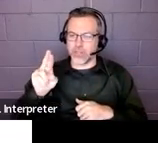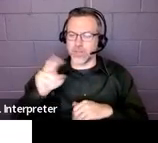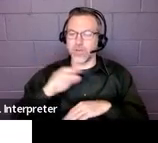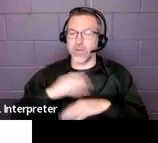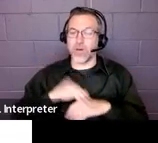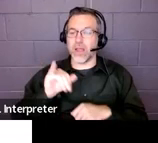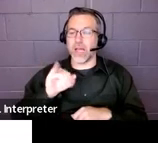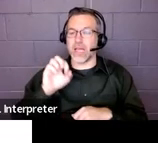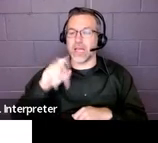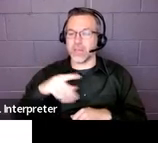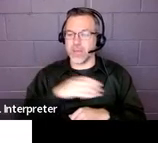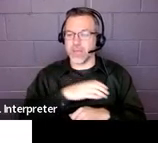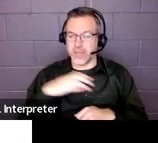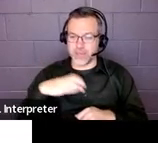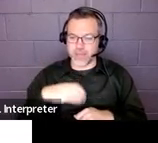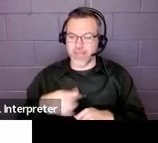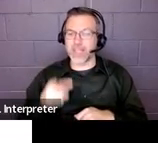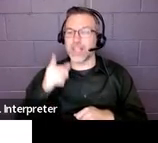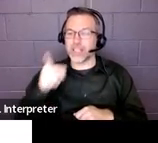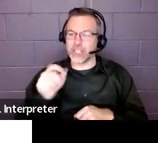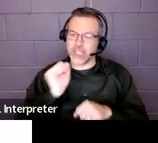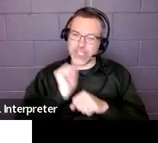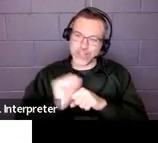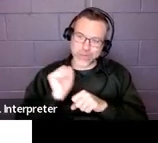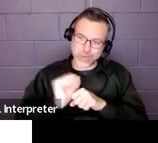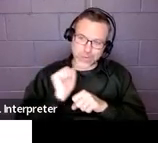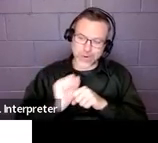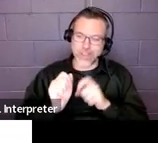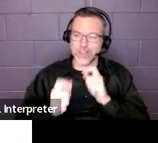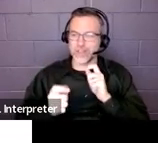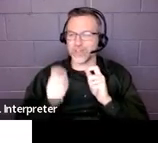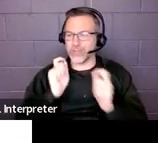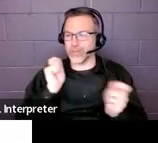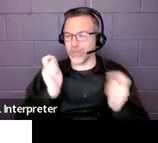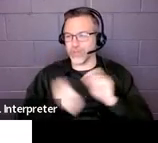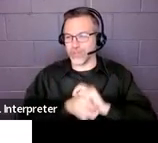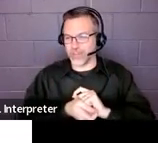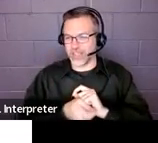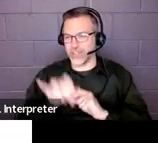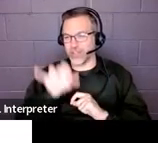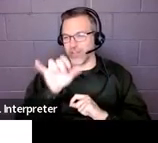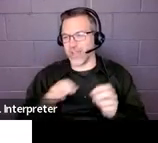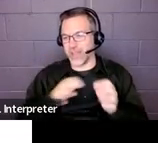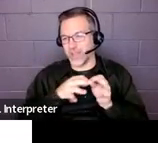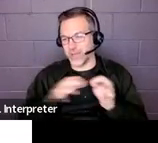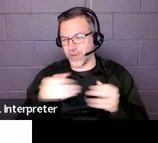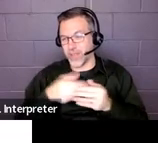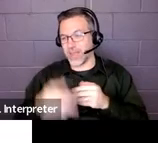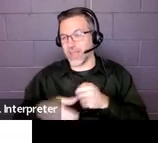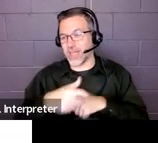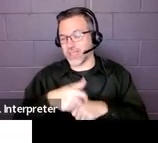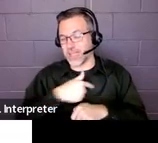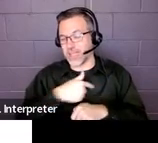have heard this before. She is working to get that prompt changed the next time the IEP is updated.